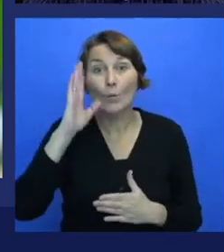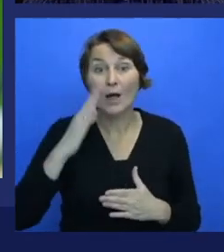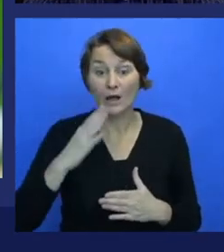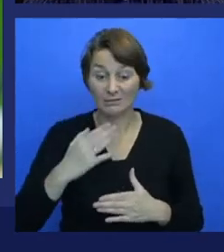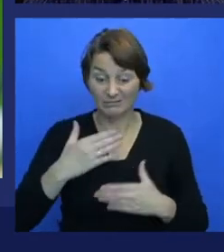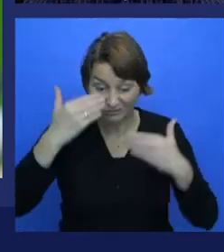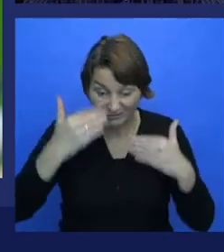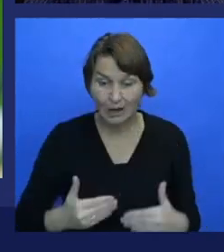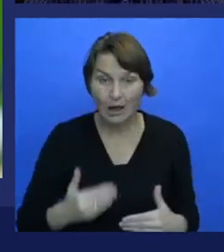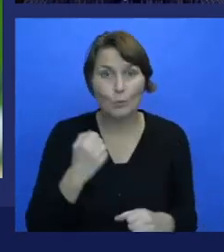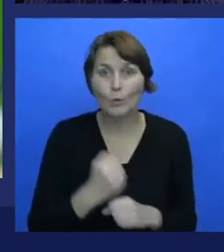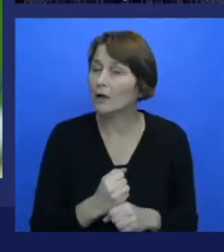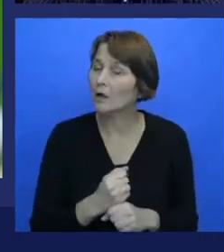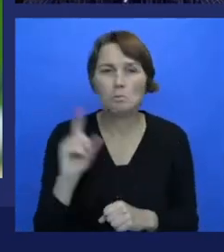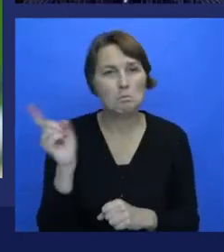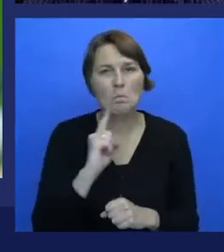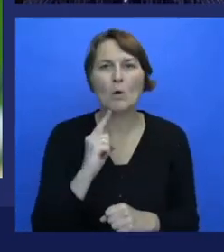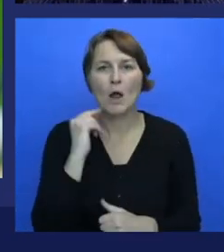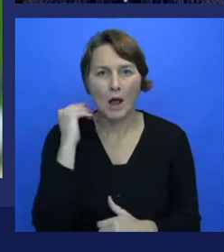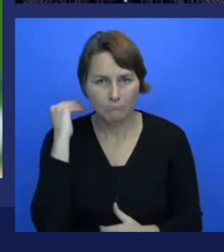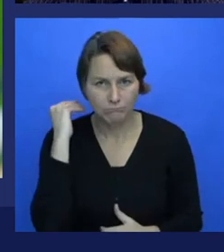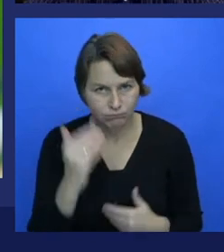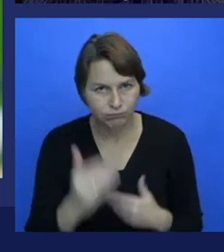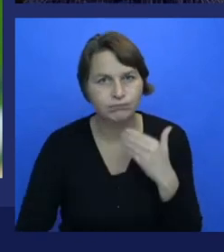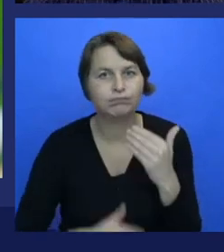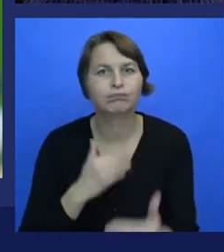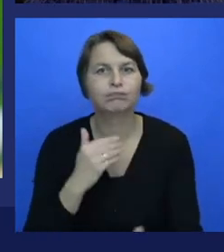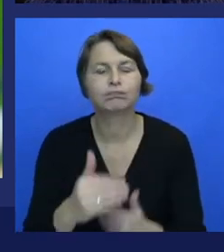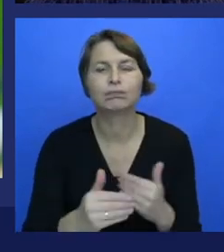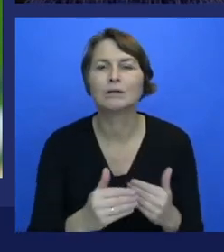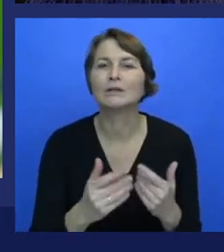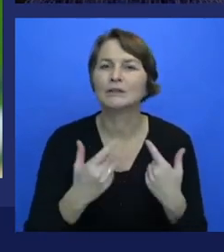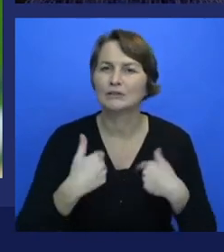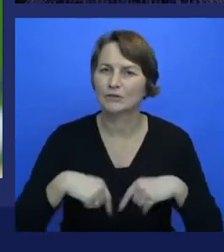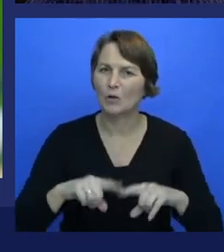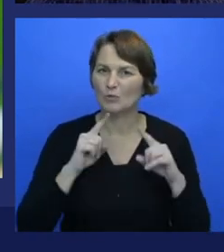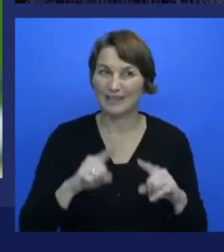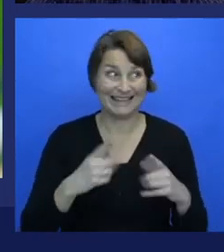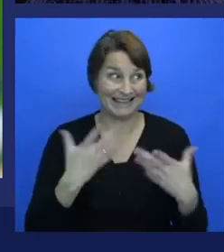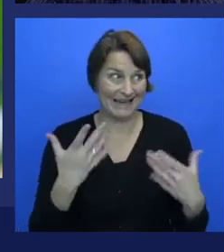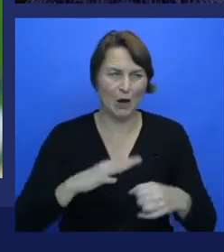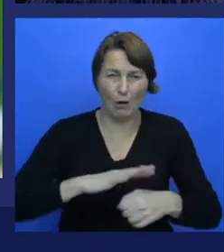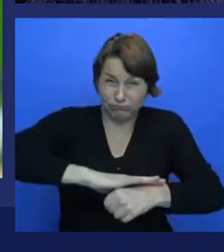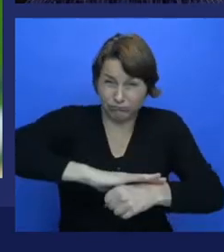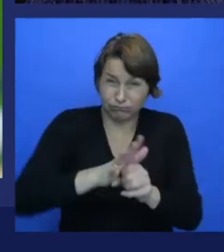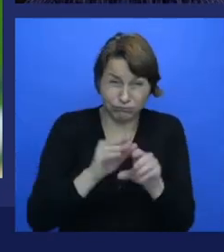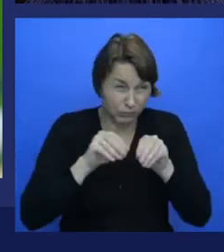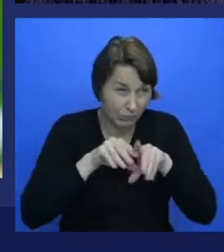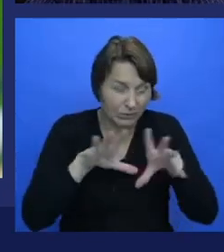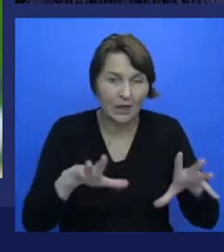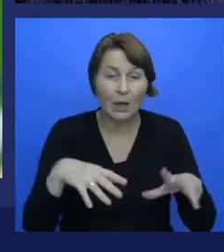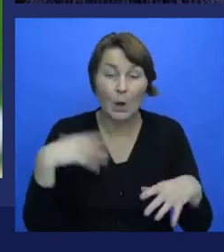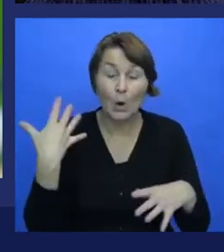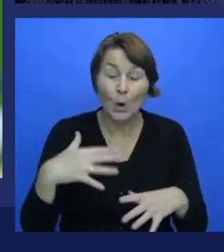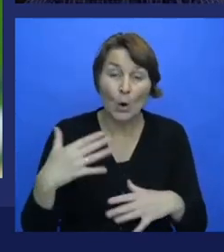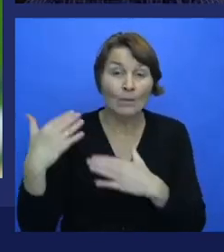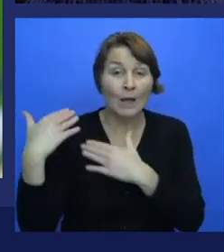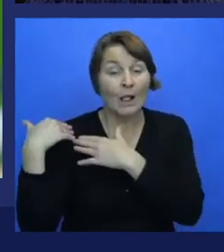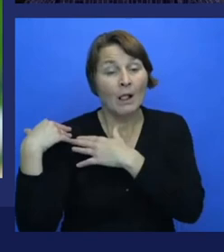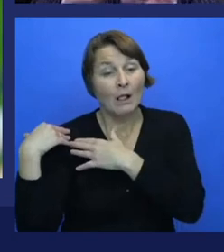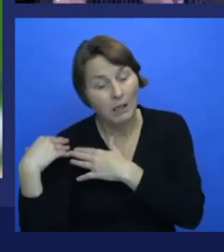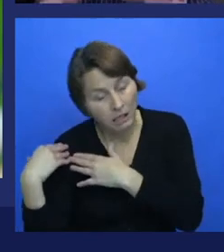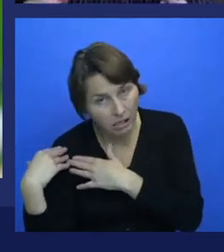innovation waxes and wanes with need. I would argue the pandemic has put a lot of pressure on us as experimenters